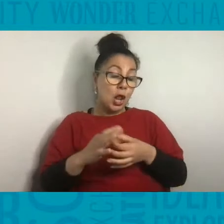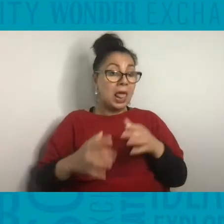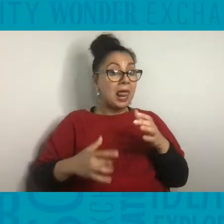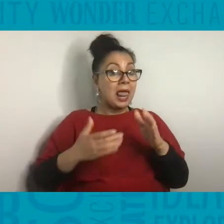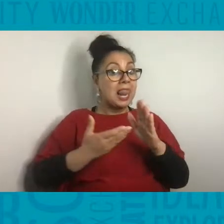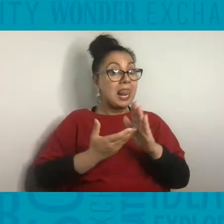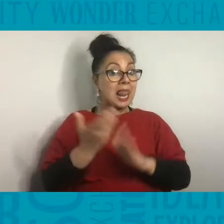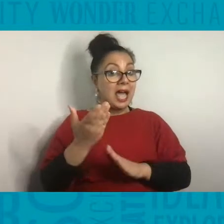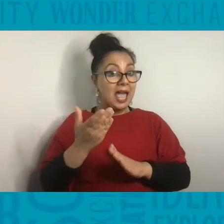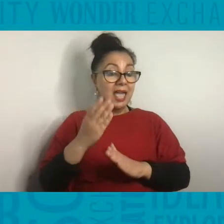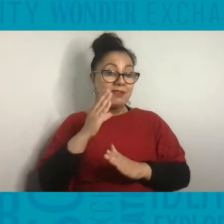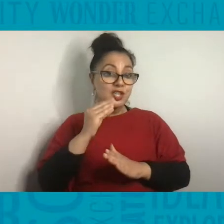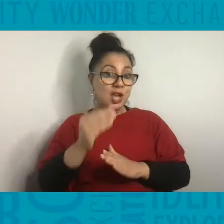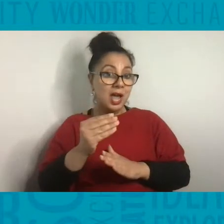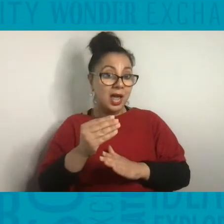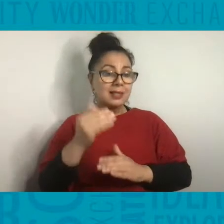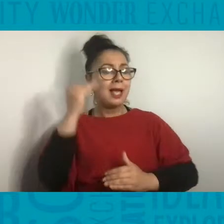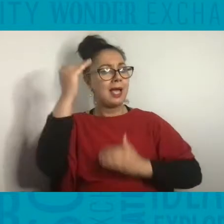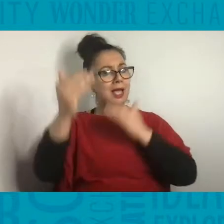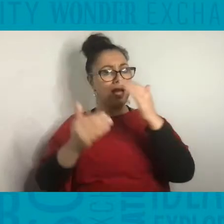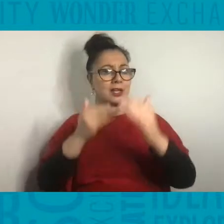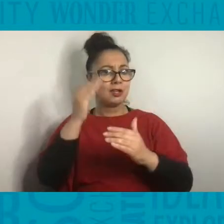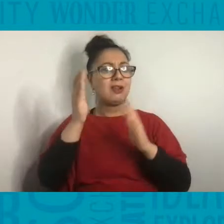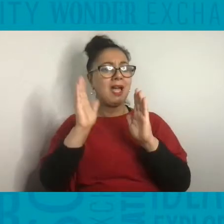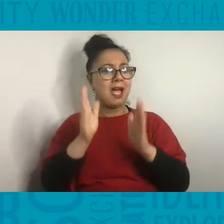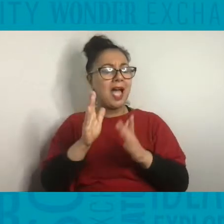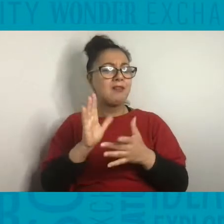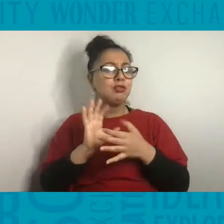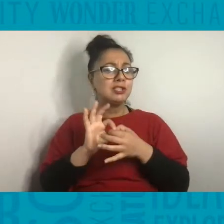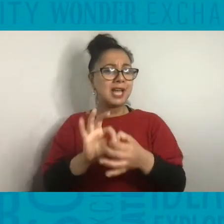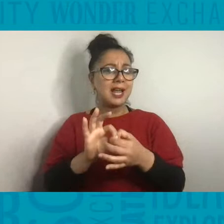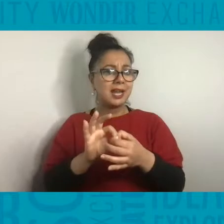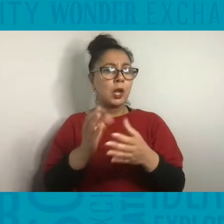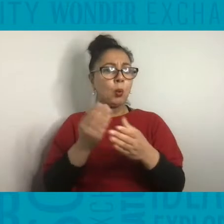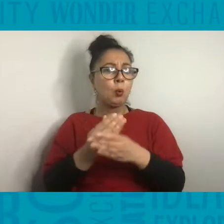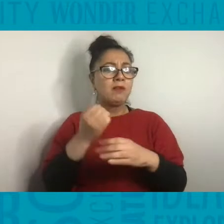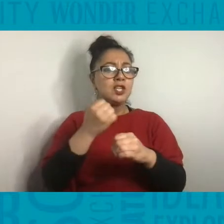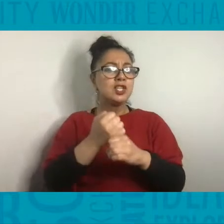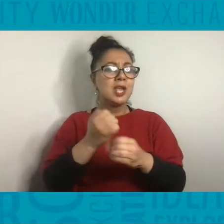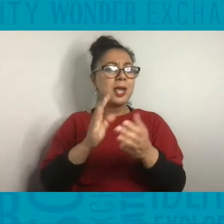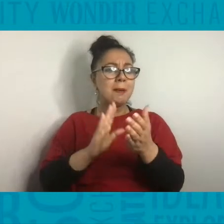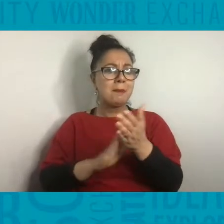adult needs to sign in with a gmail address.